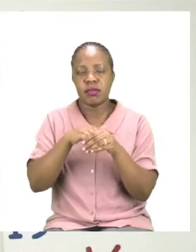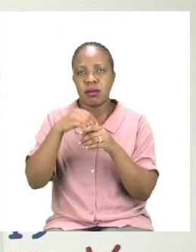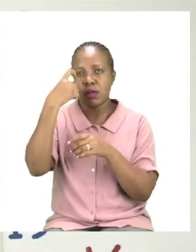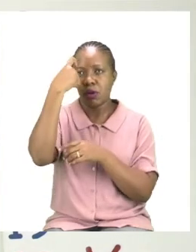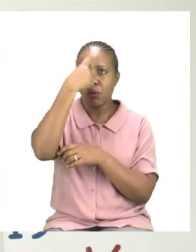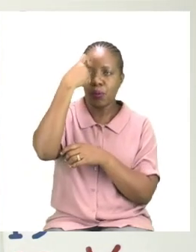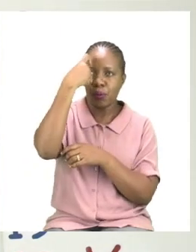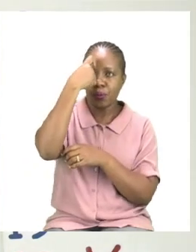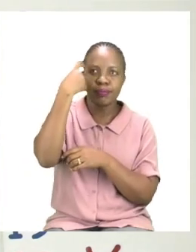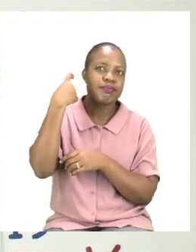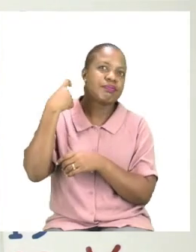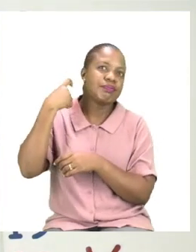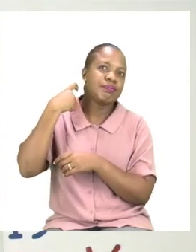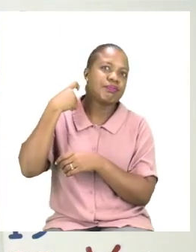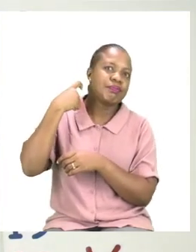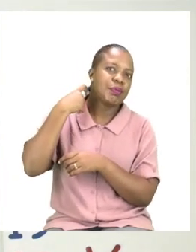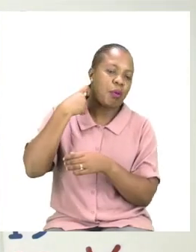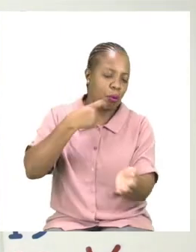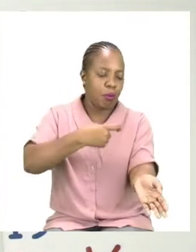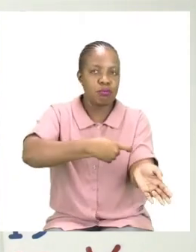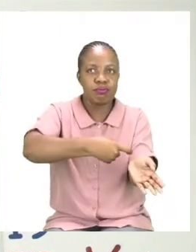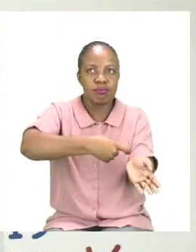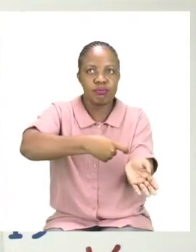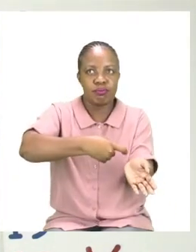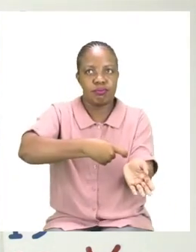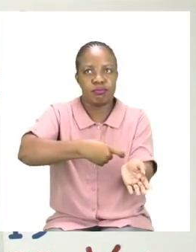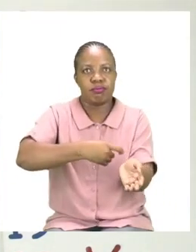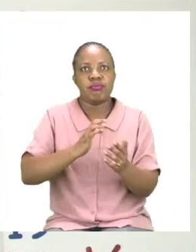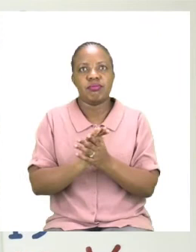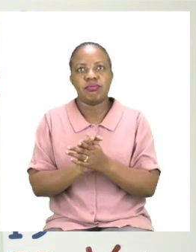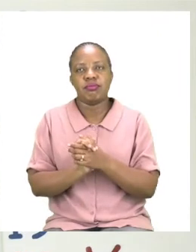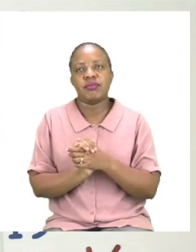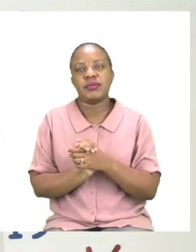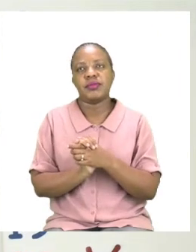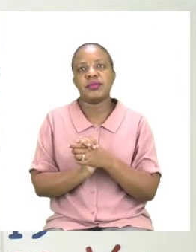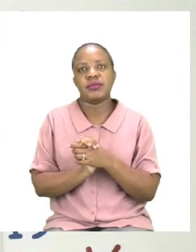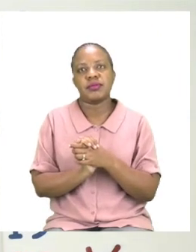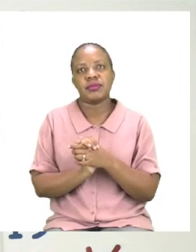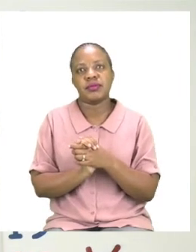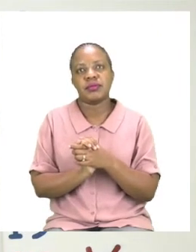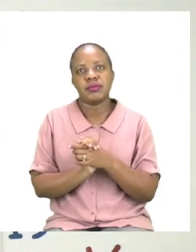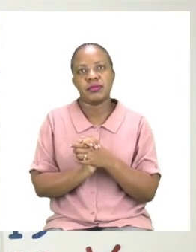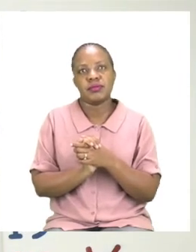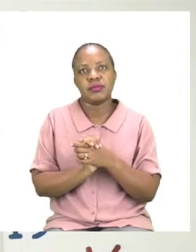on your neck, on your wrist or on your forehead. But the best one would either